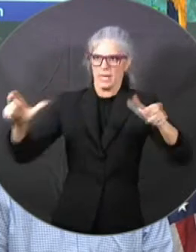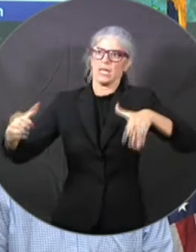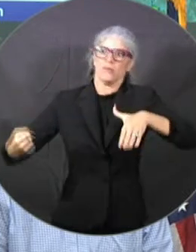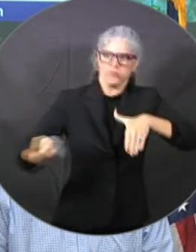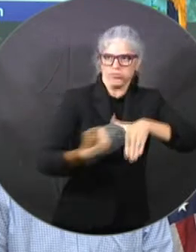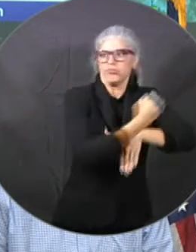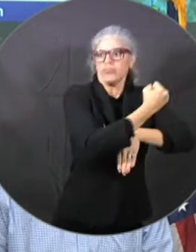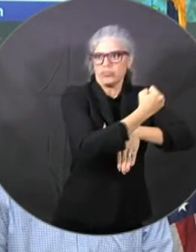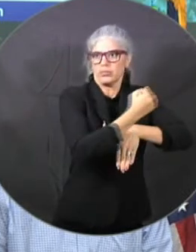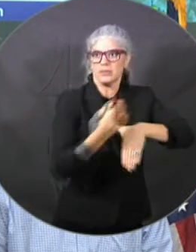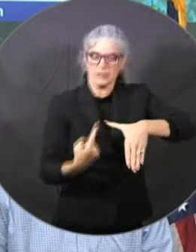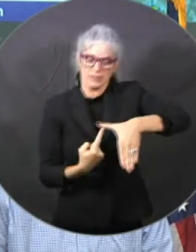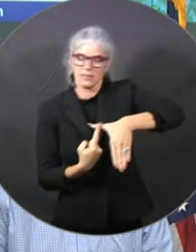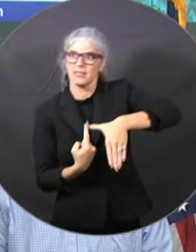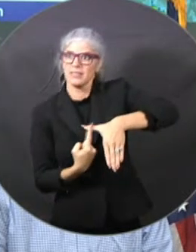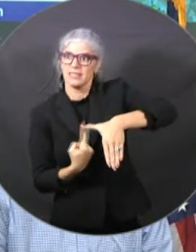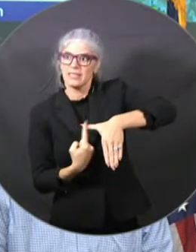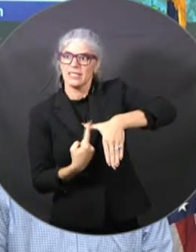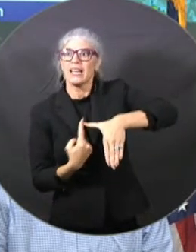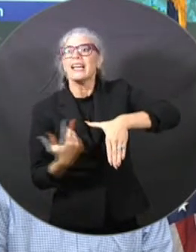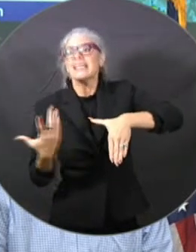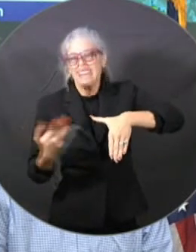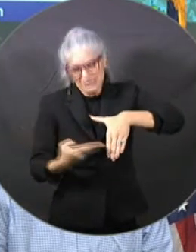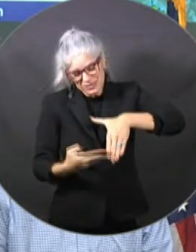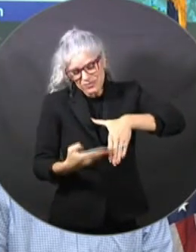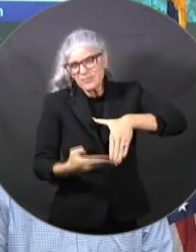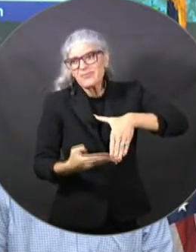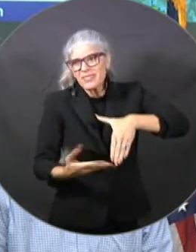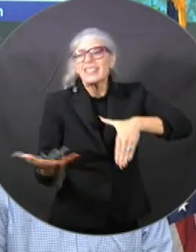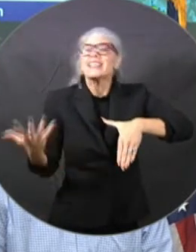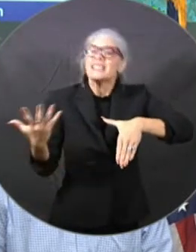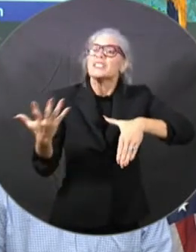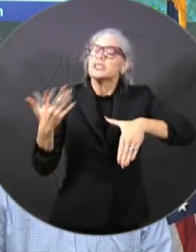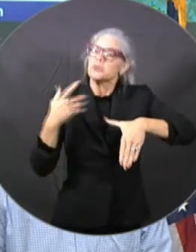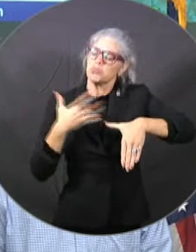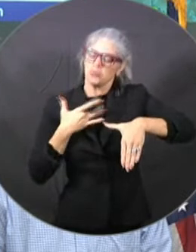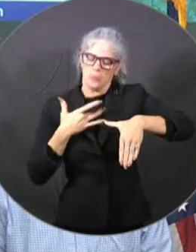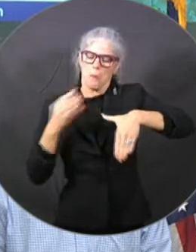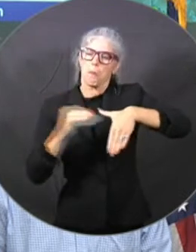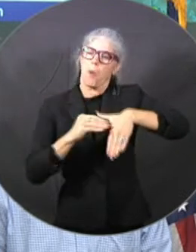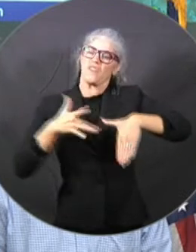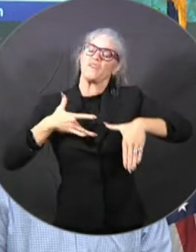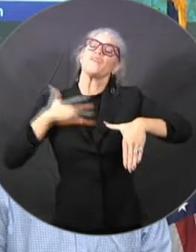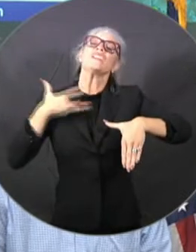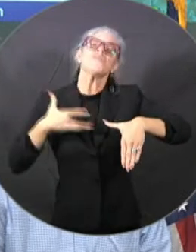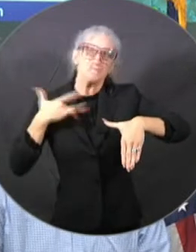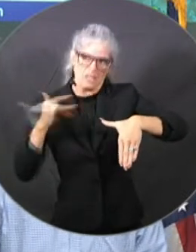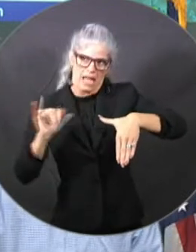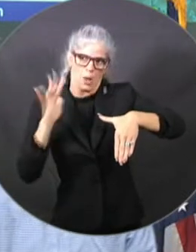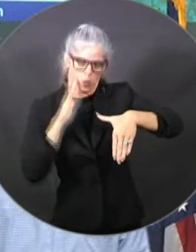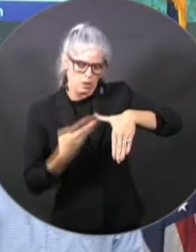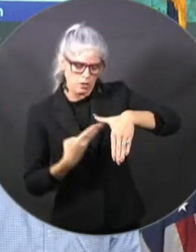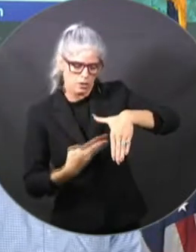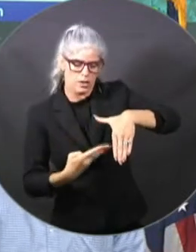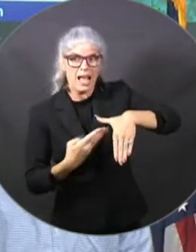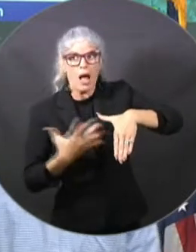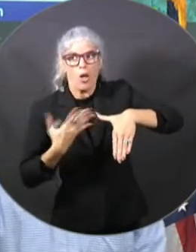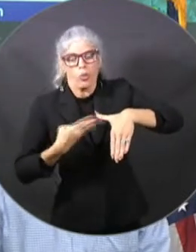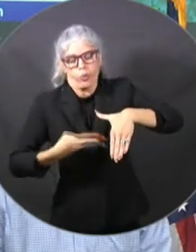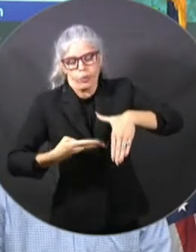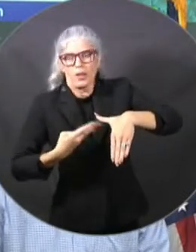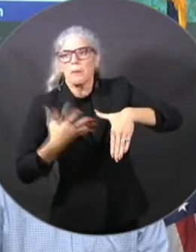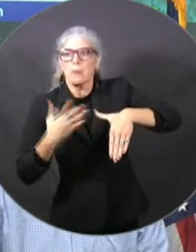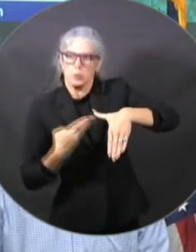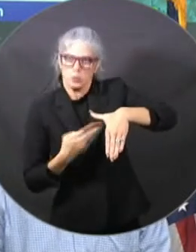a little bit more consistent than maybe some in the past. But one wobble one way or another, you you could start to see even more impacts in places.